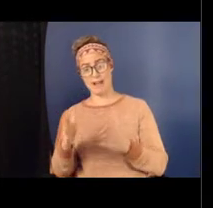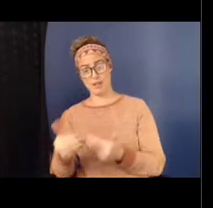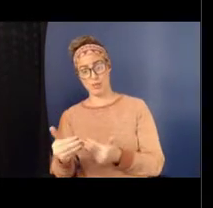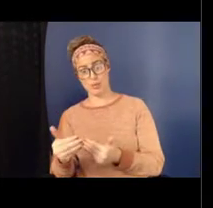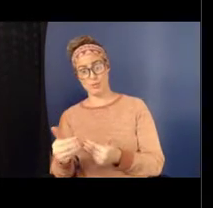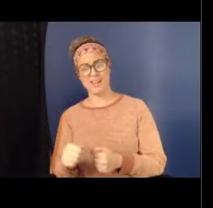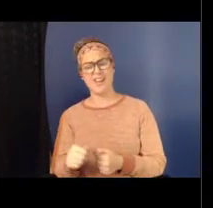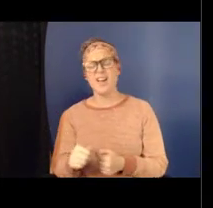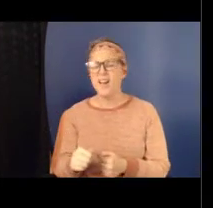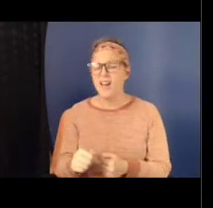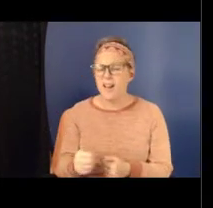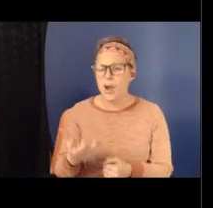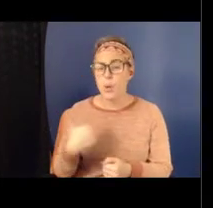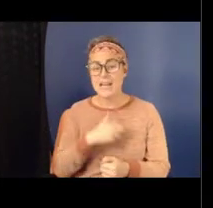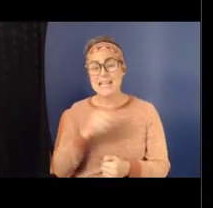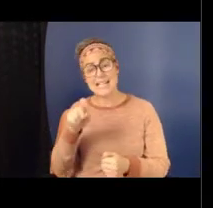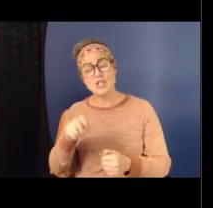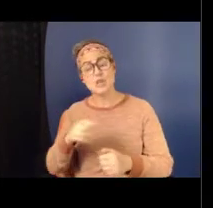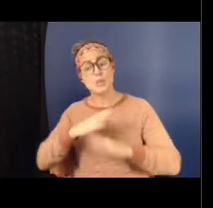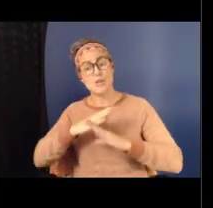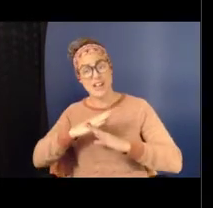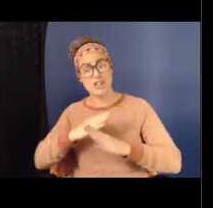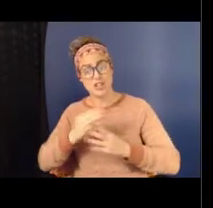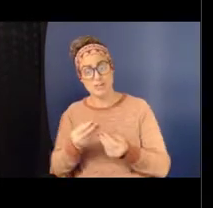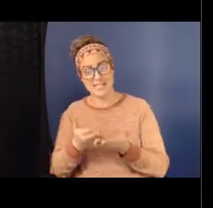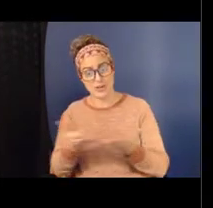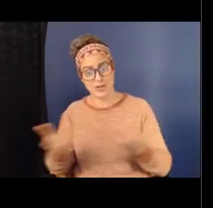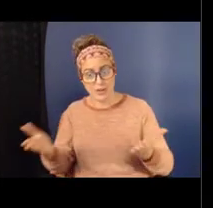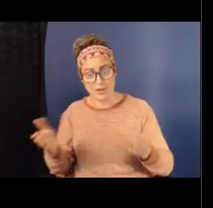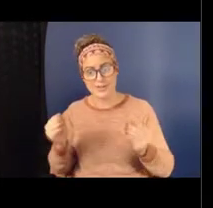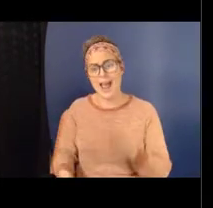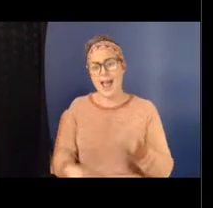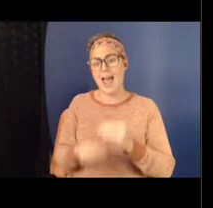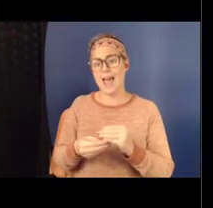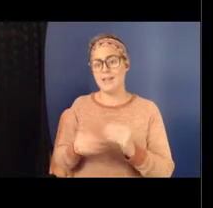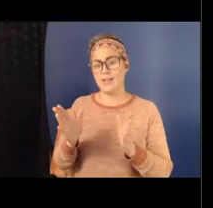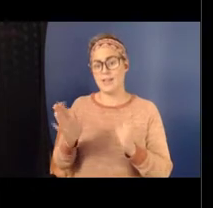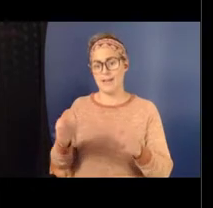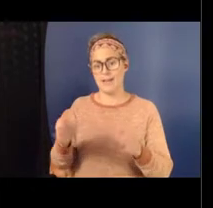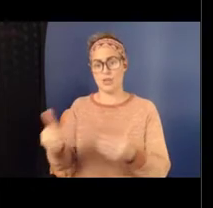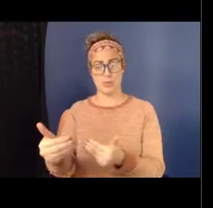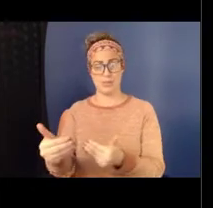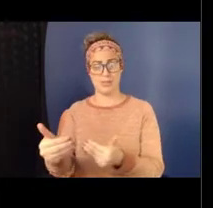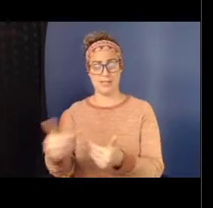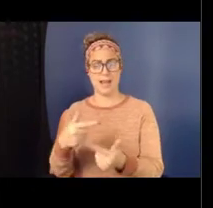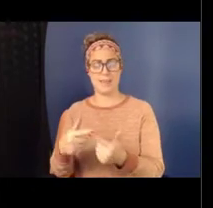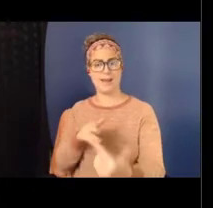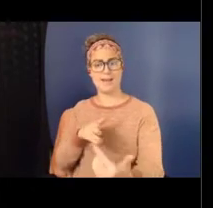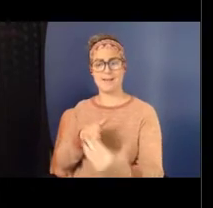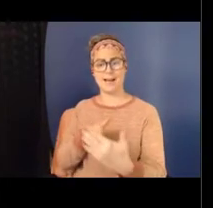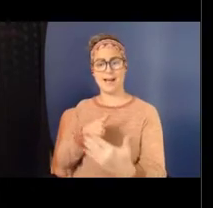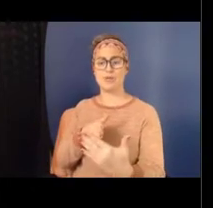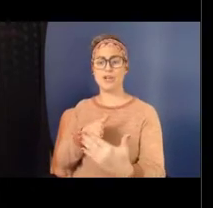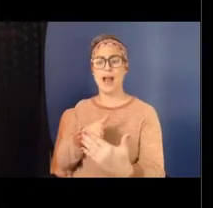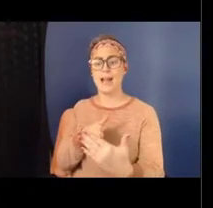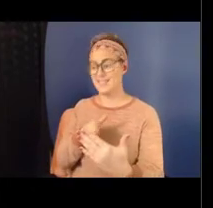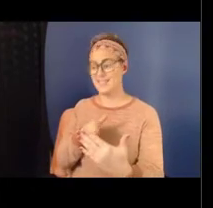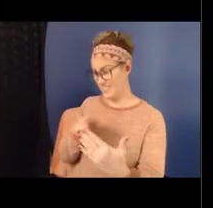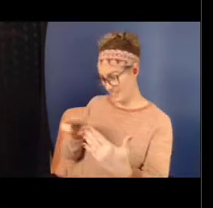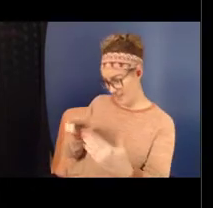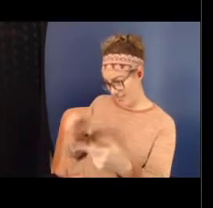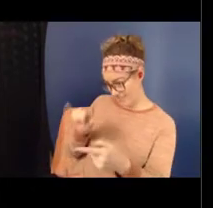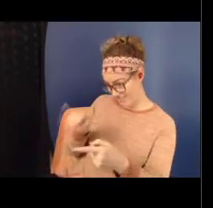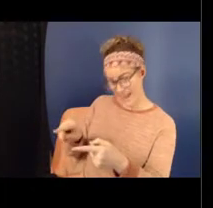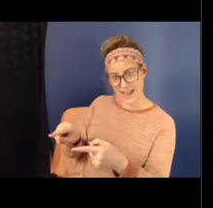And we really need to think about counteracting these perceptions of gender nonconformity, this is a